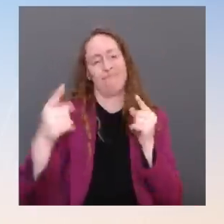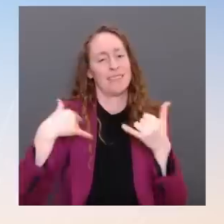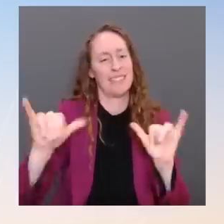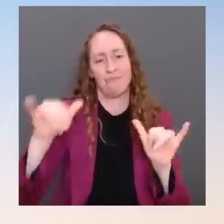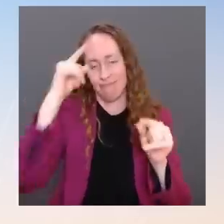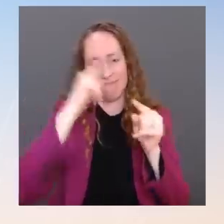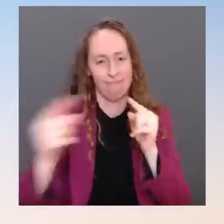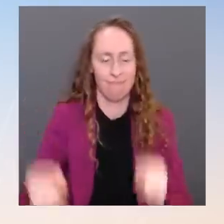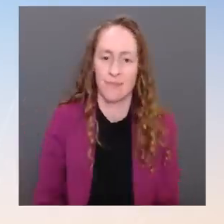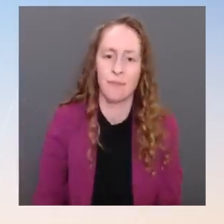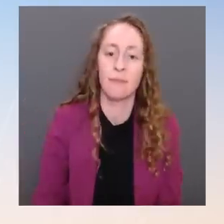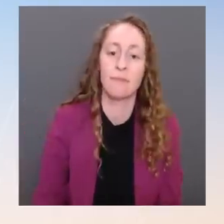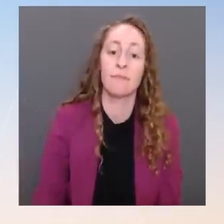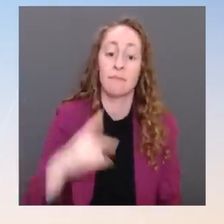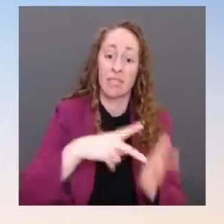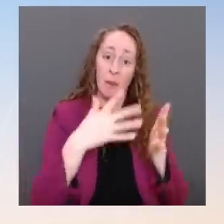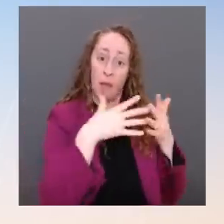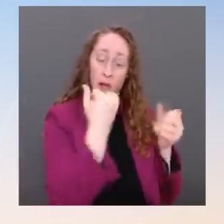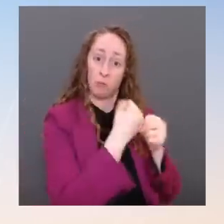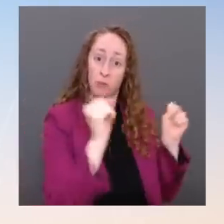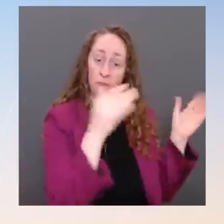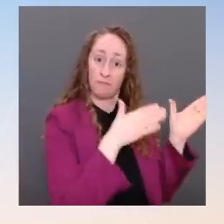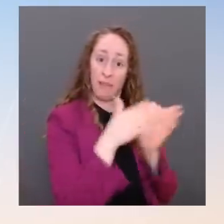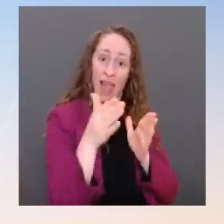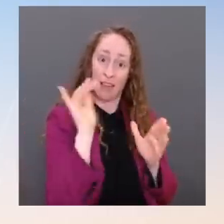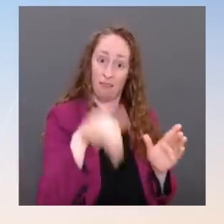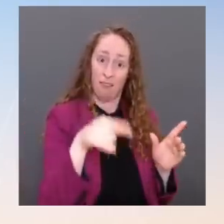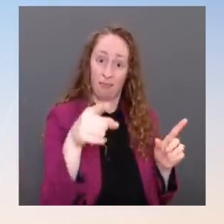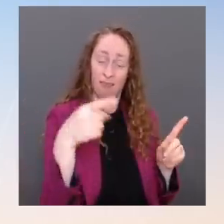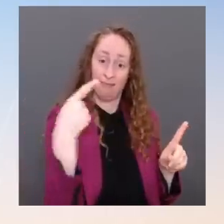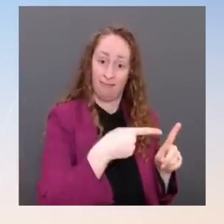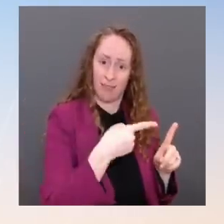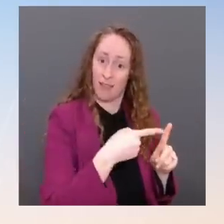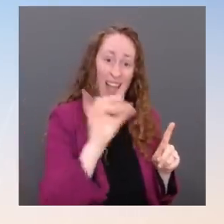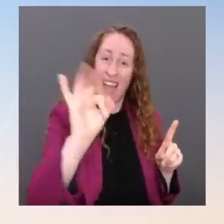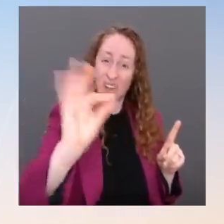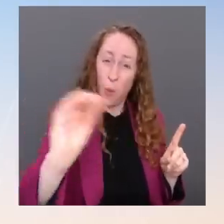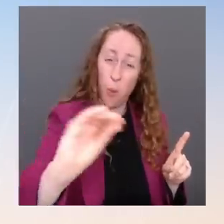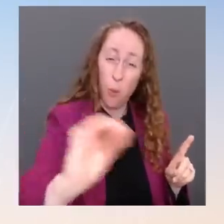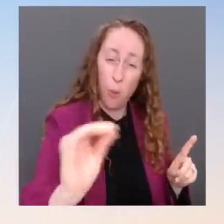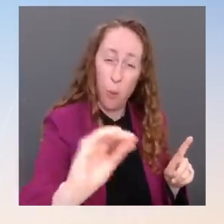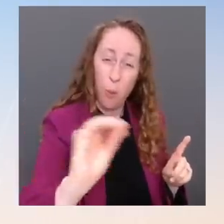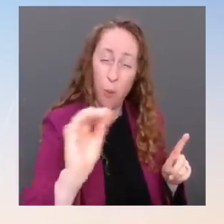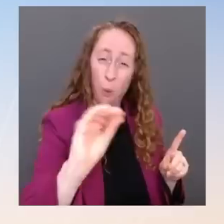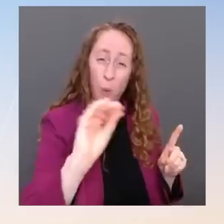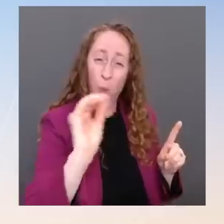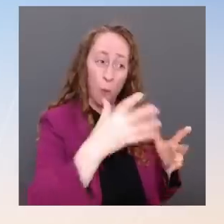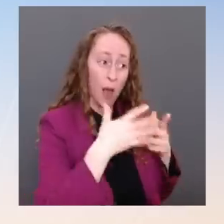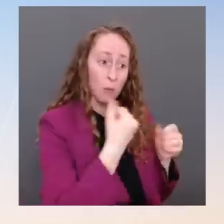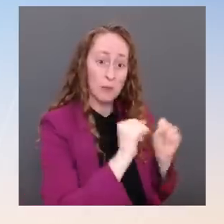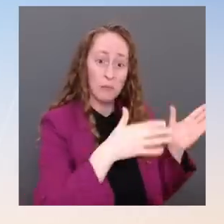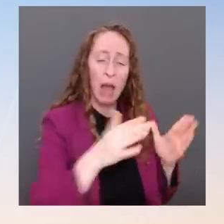advocating for the American Rescue Plan would have been the economy continuing to spiral, right? We were providing